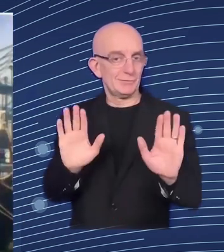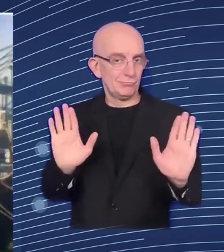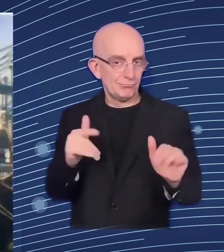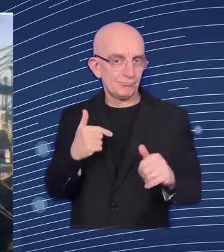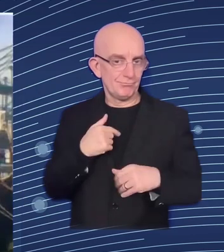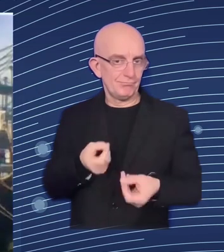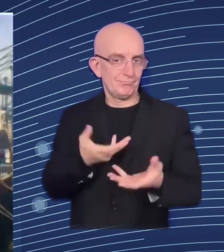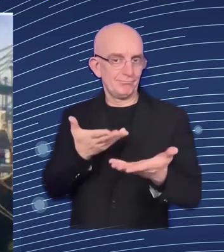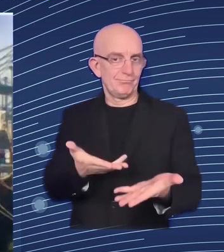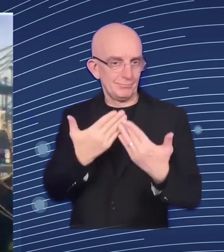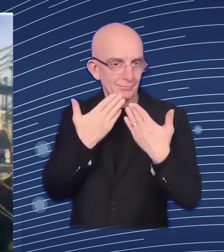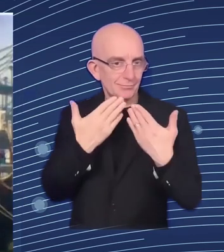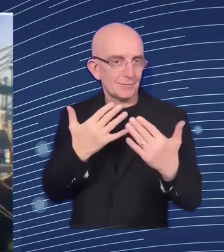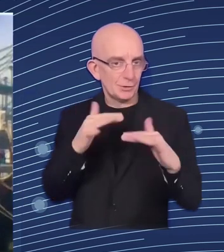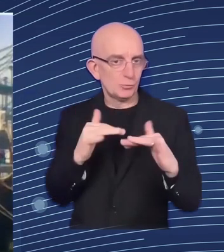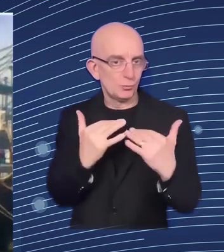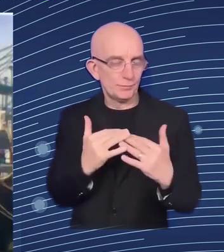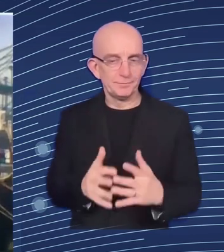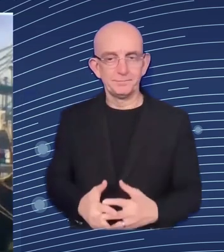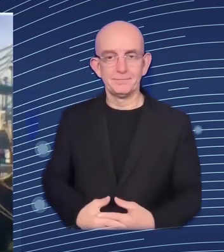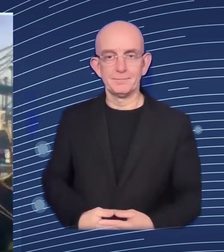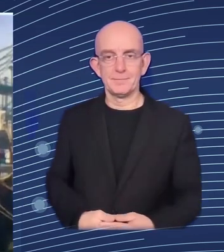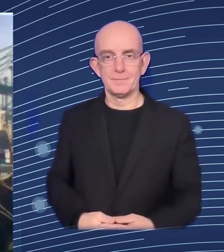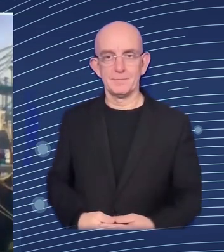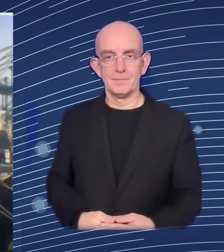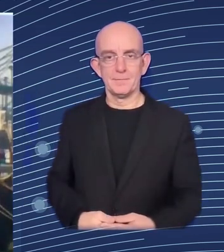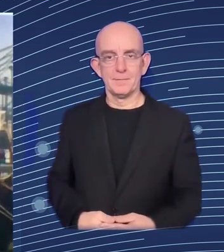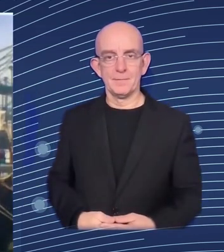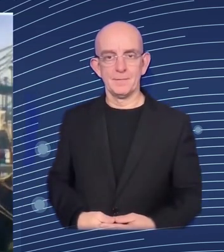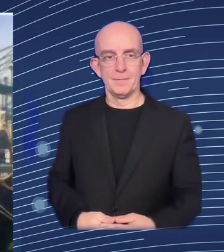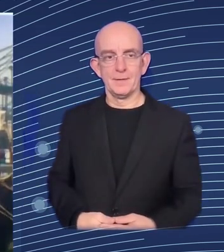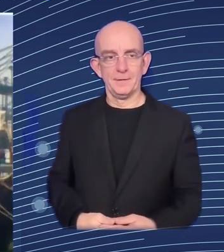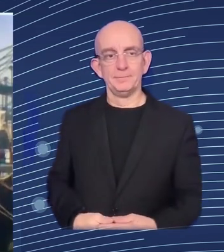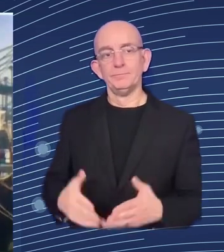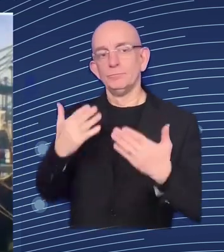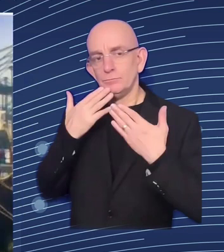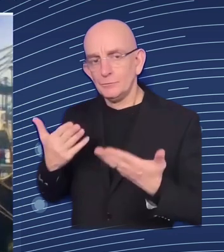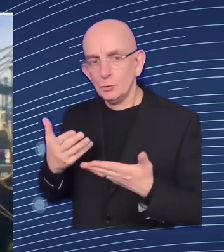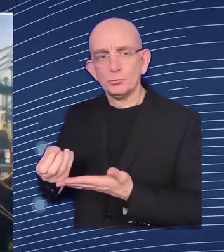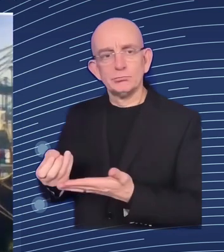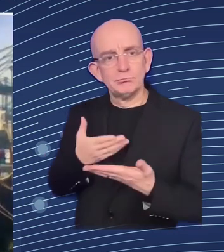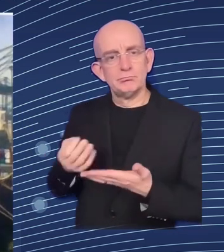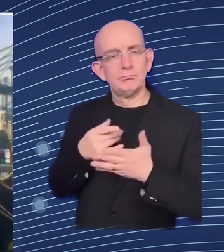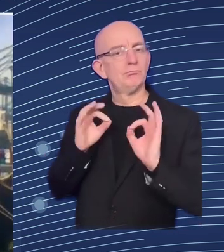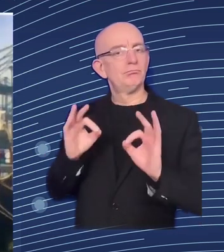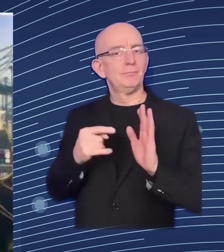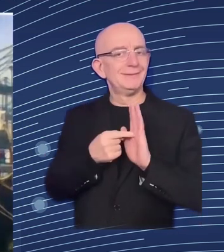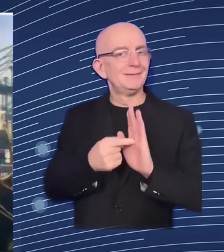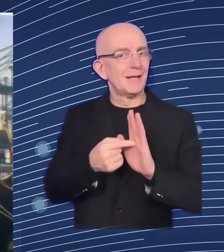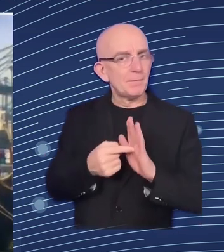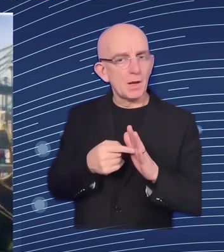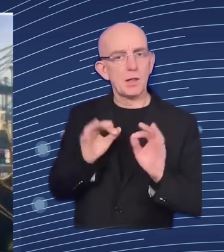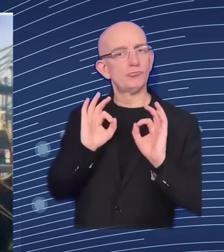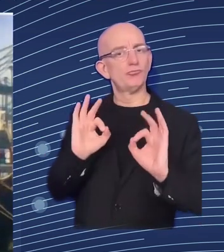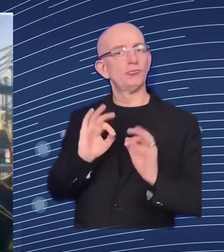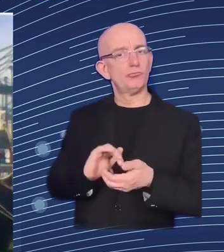um good cooperation and and in a way platforms bringing together the public and the private sector to to achieve impact um